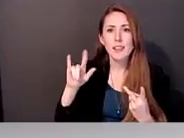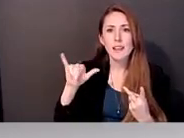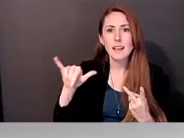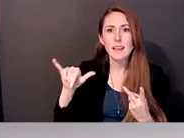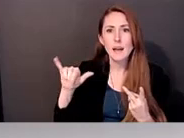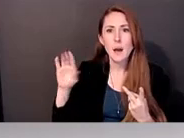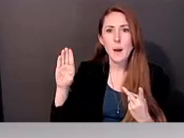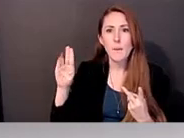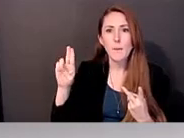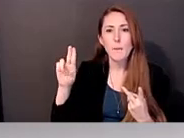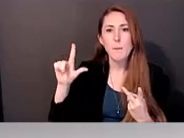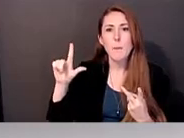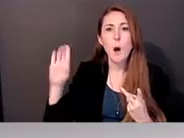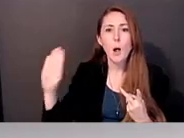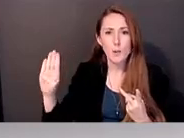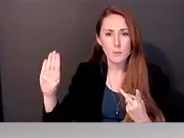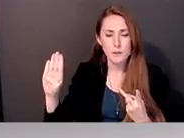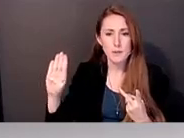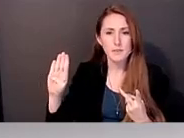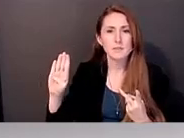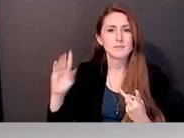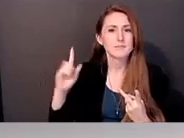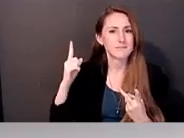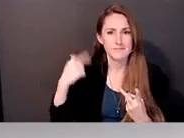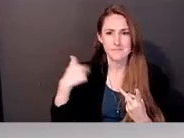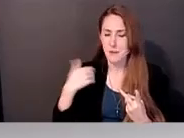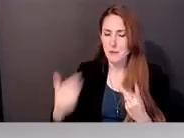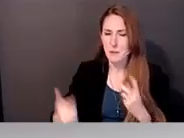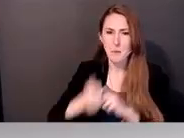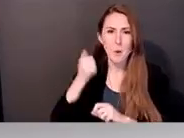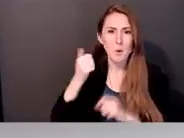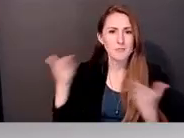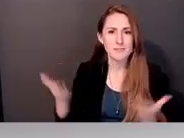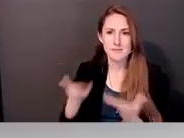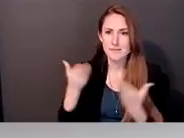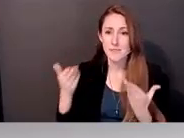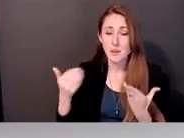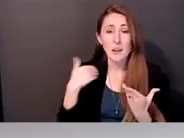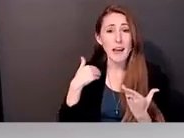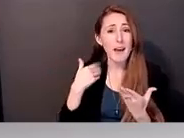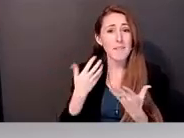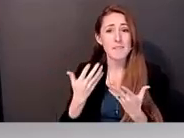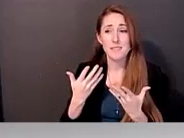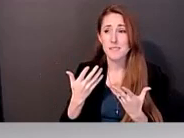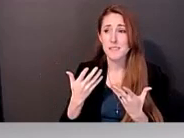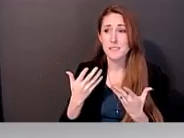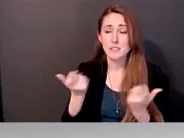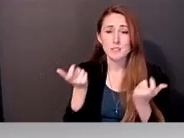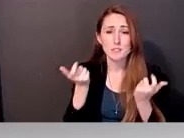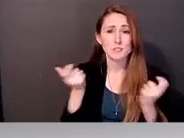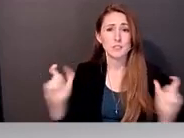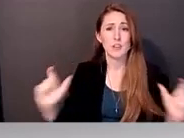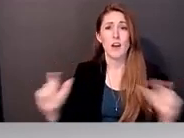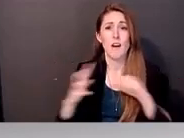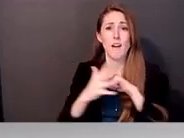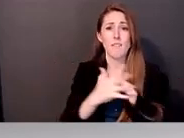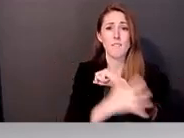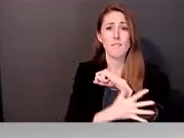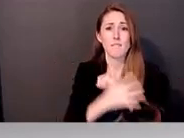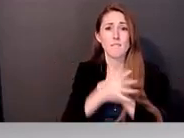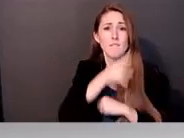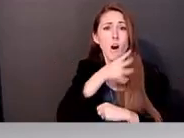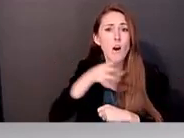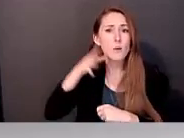a rich farming, um, community. And if that participant wanted to hear